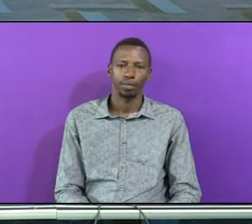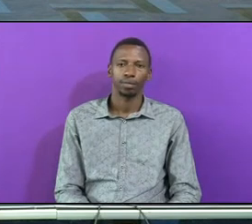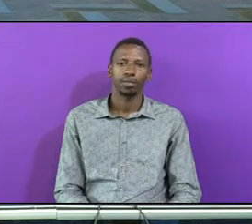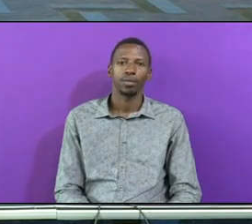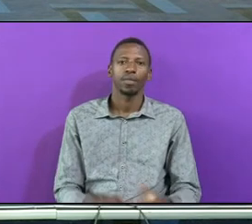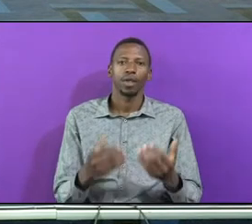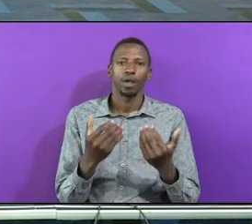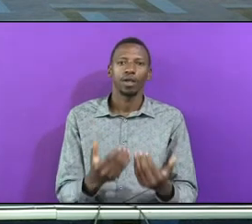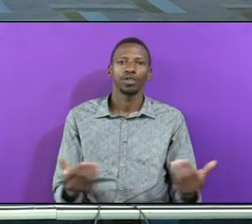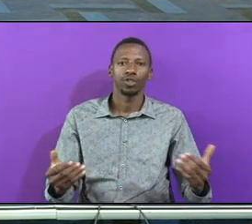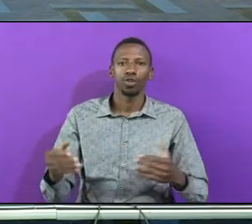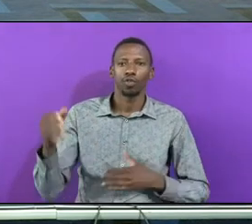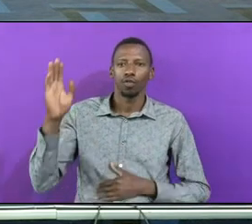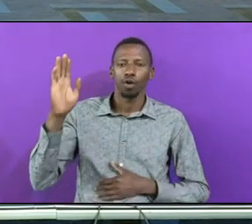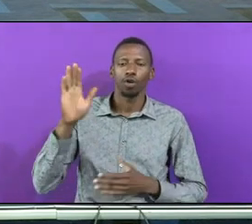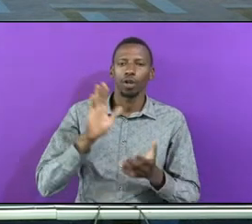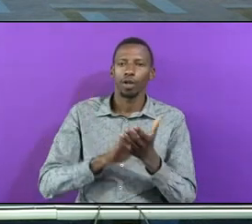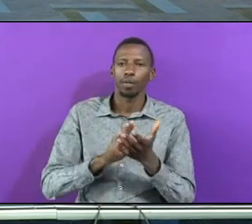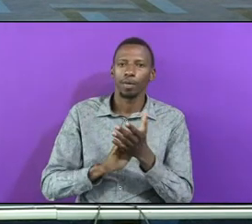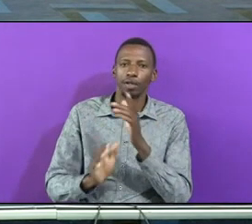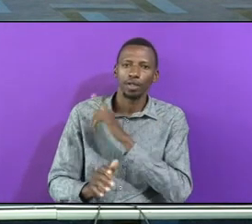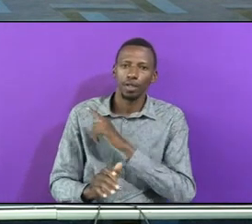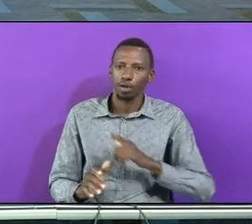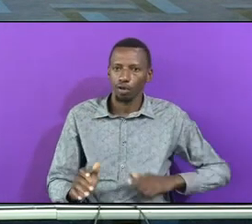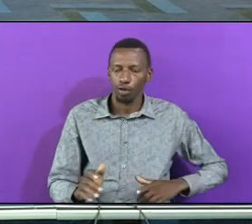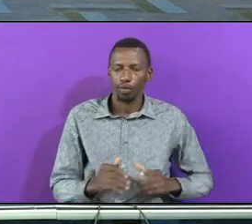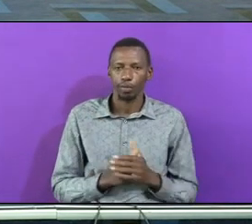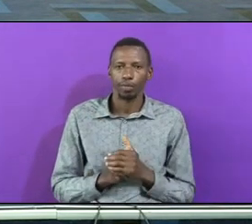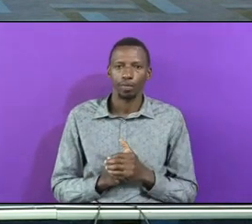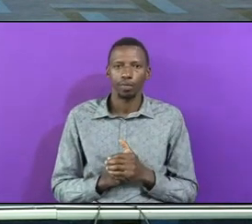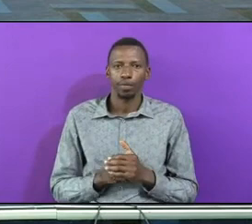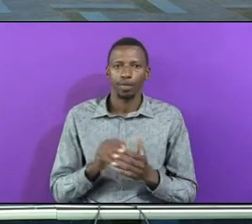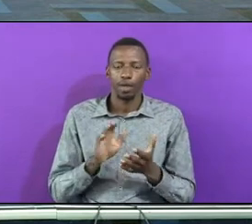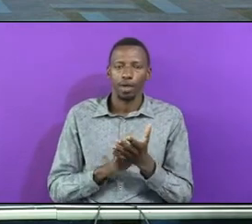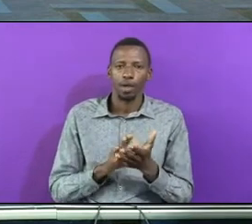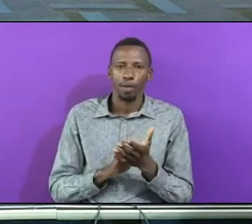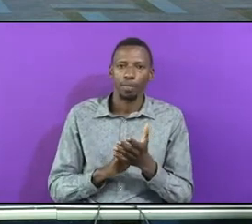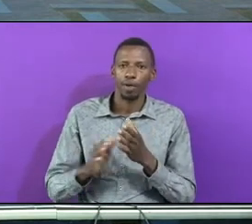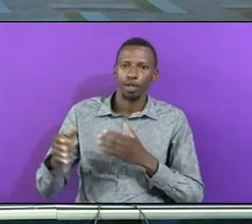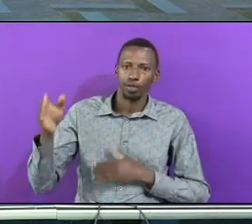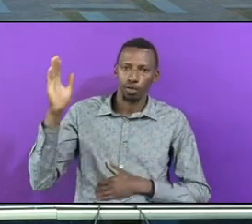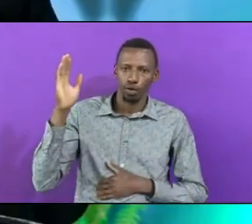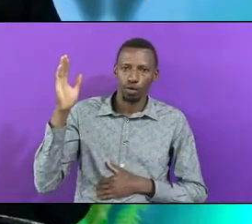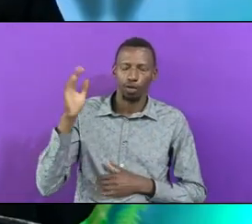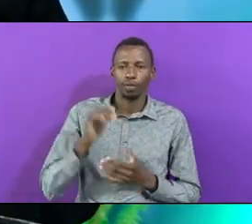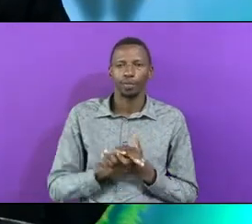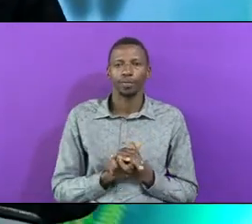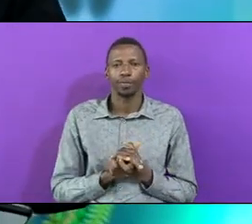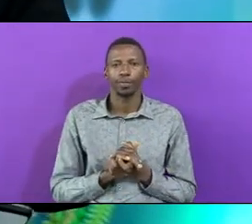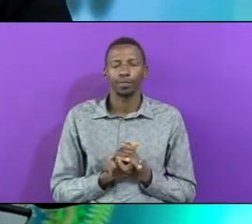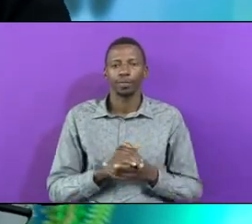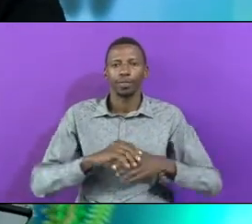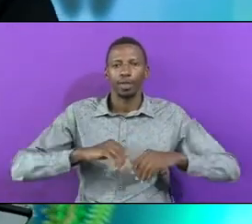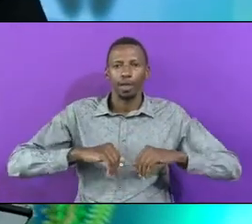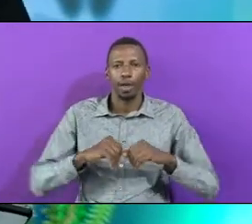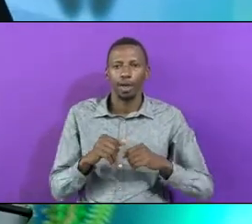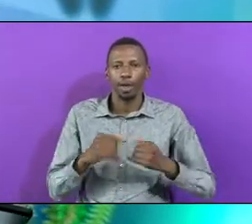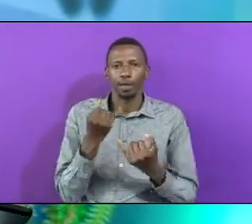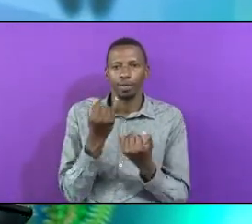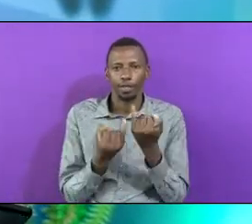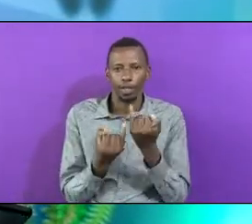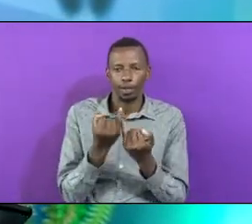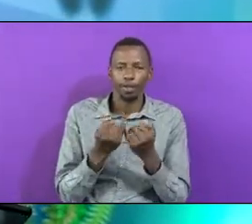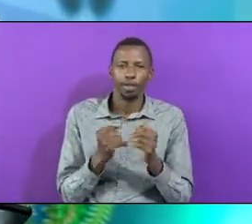Watoto wa mungu buwana sifiwe. Praise the Lord. Happy Sabbath